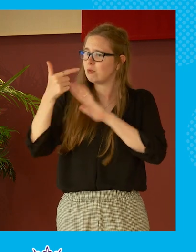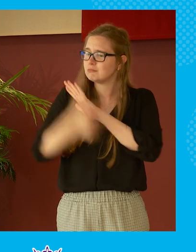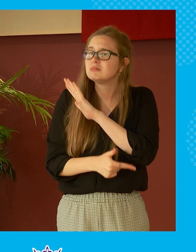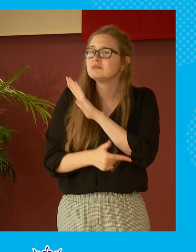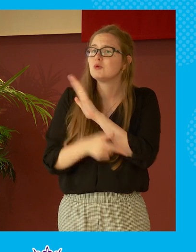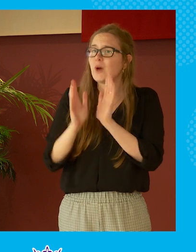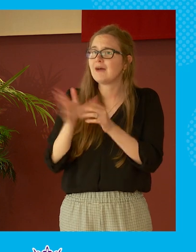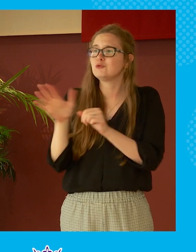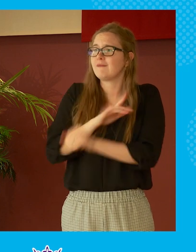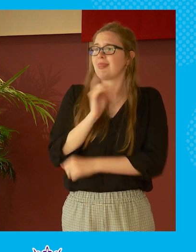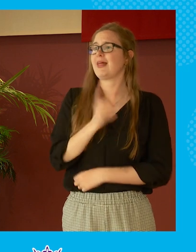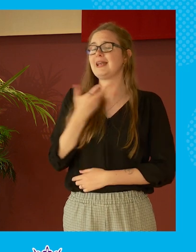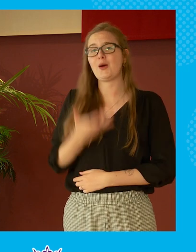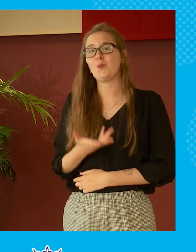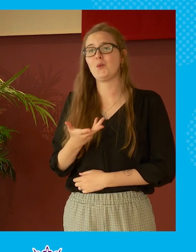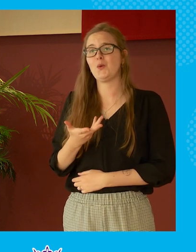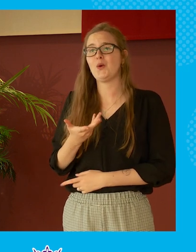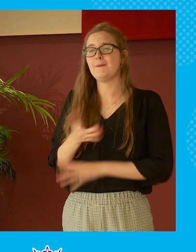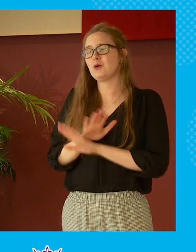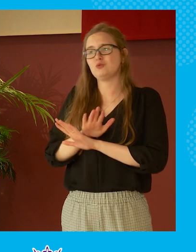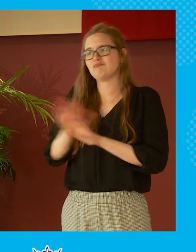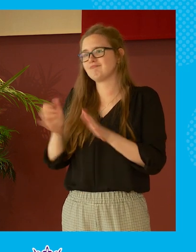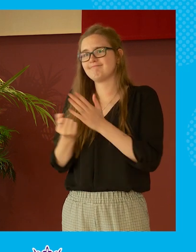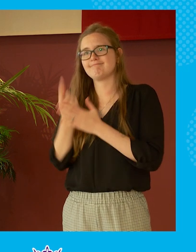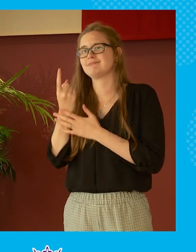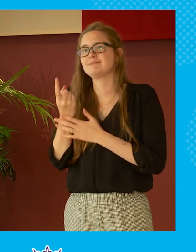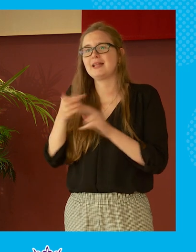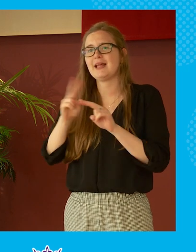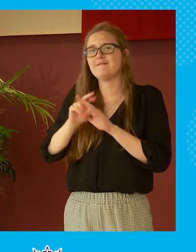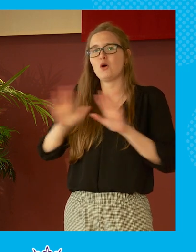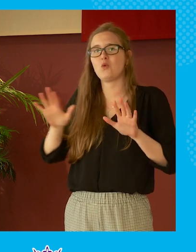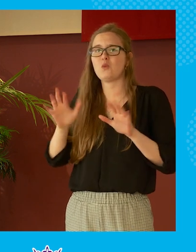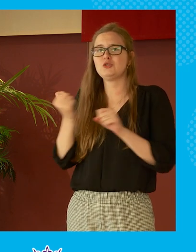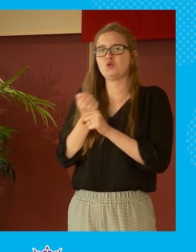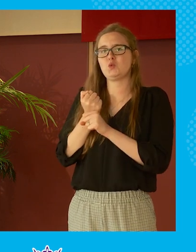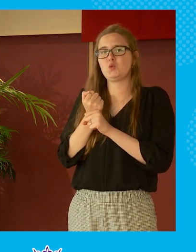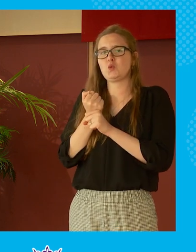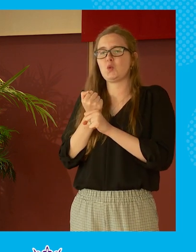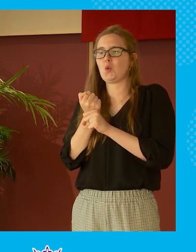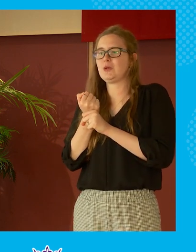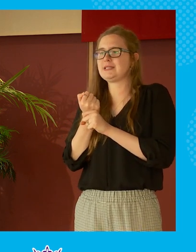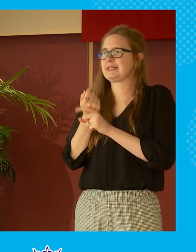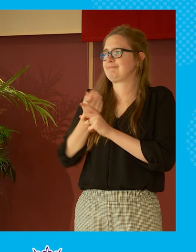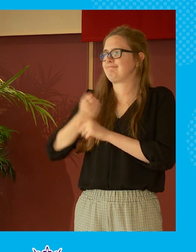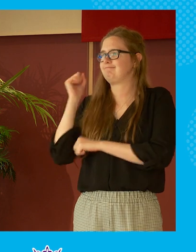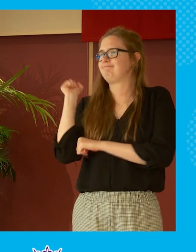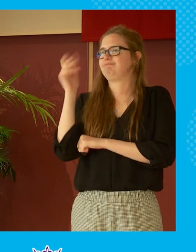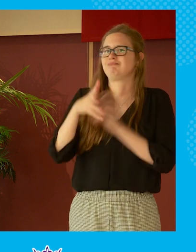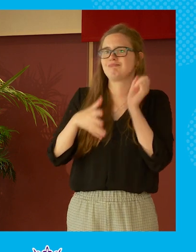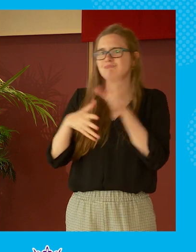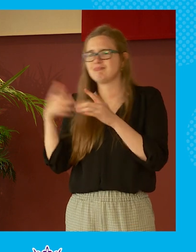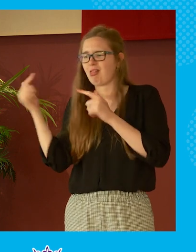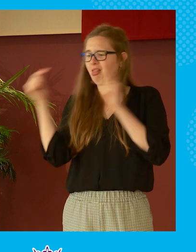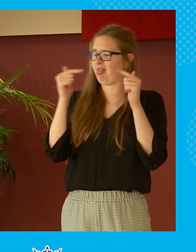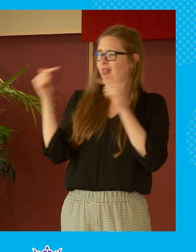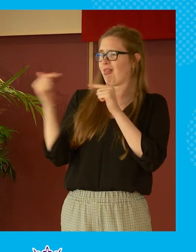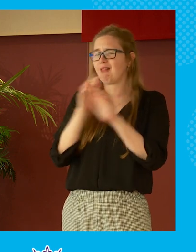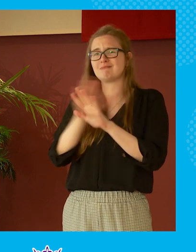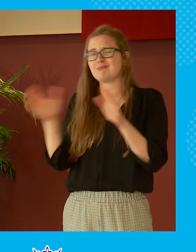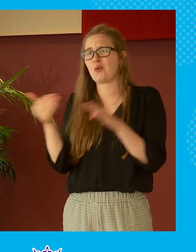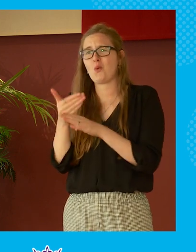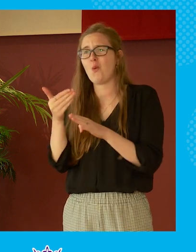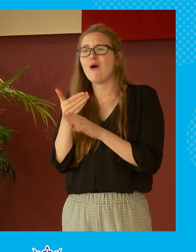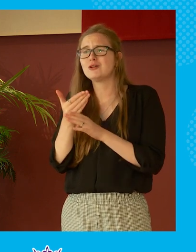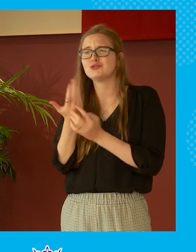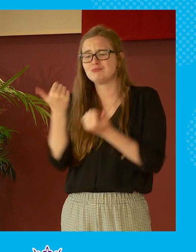address this now um but we're not going to do that if all we're doing is throwing brick bats and over the counter at each other that's not going to